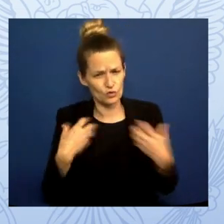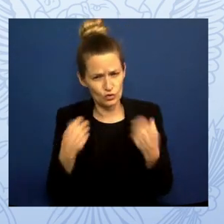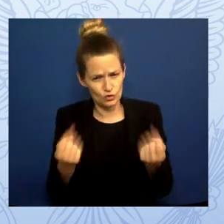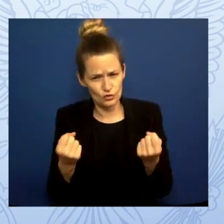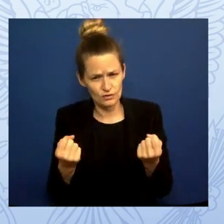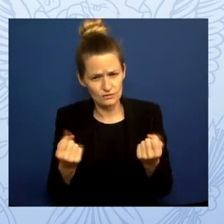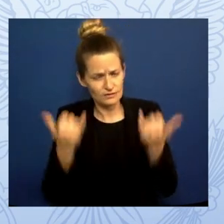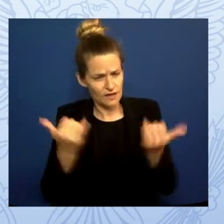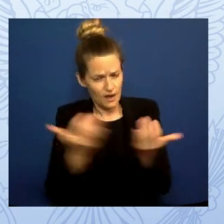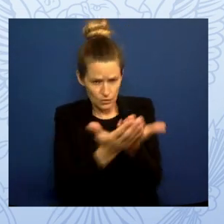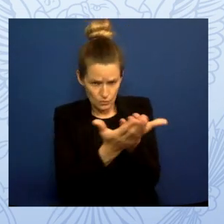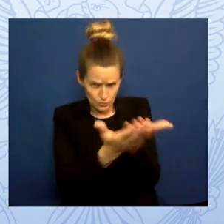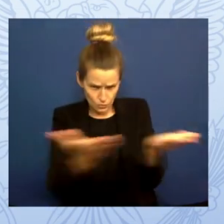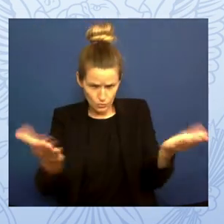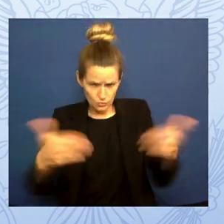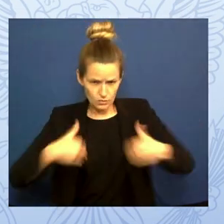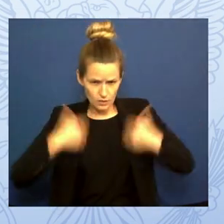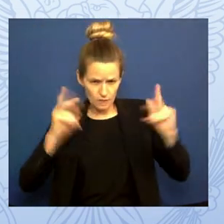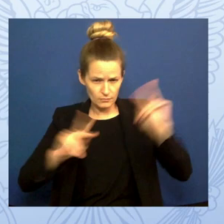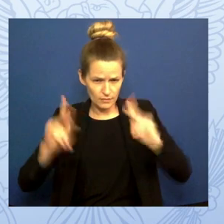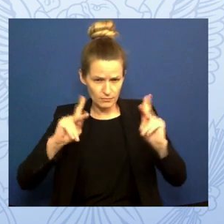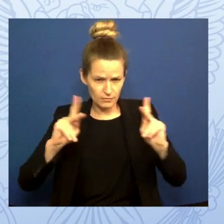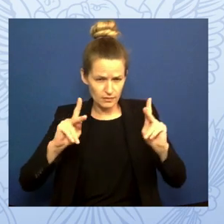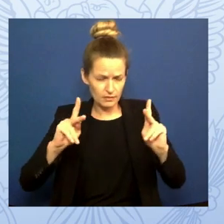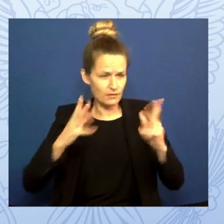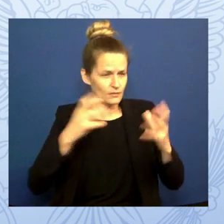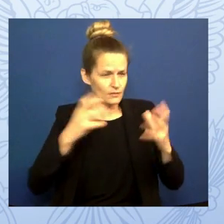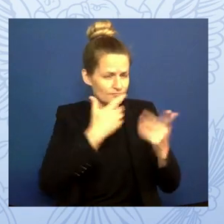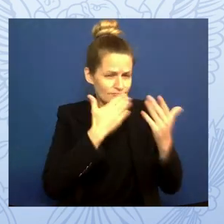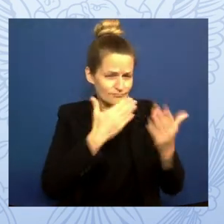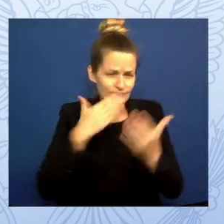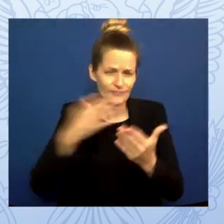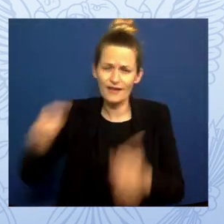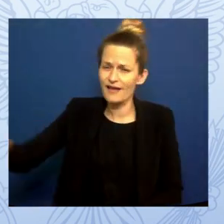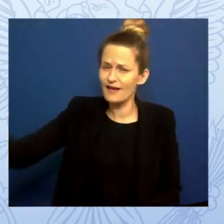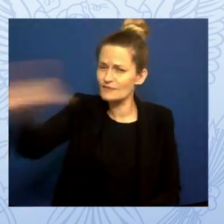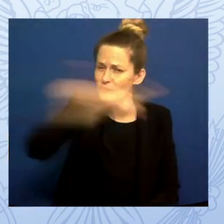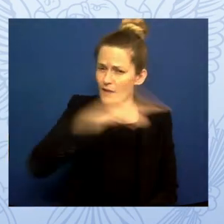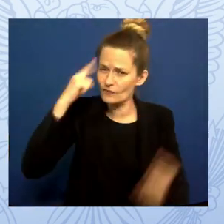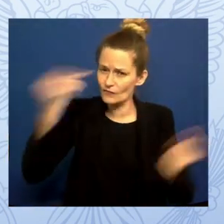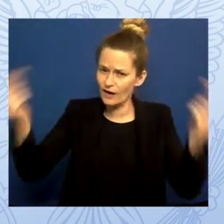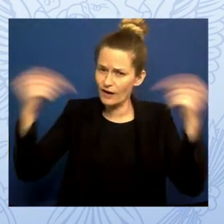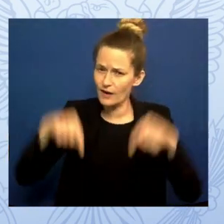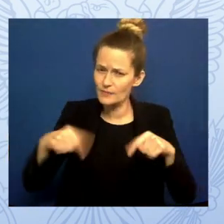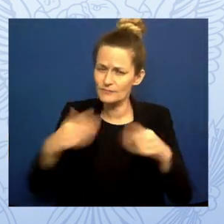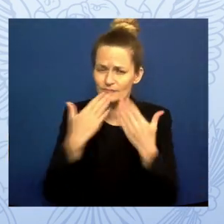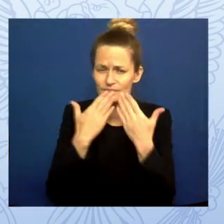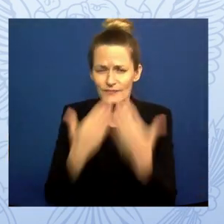everyone for coming out this afternoon. And now, Ken Burns. Australia minutes.